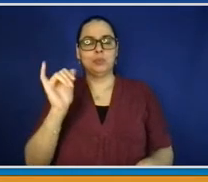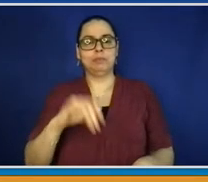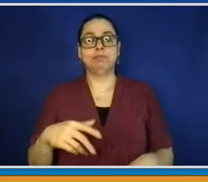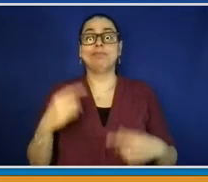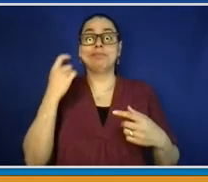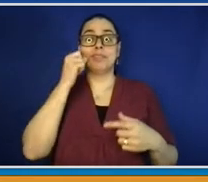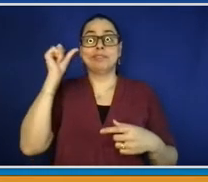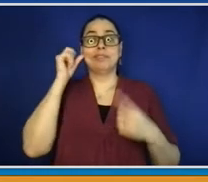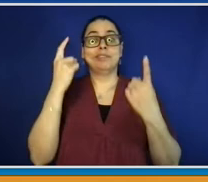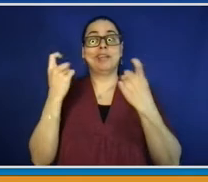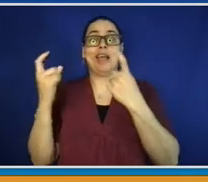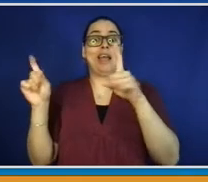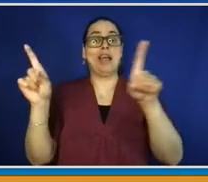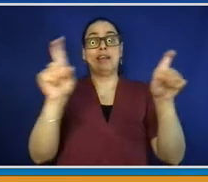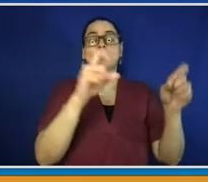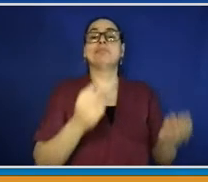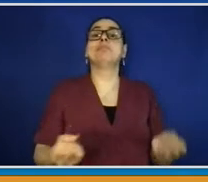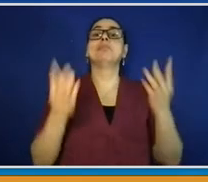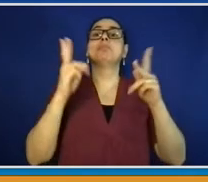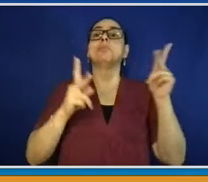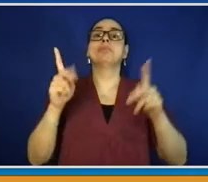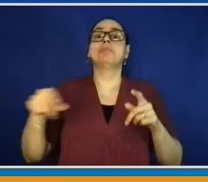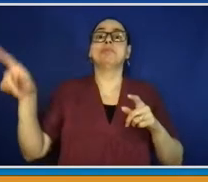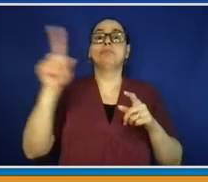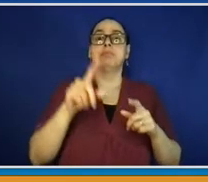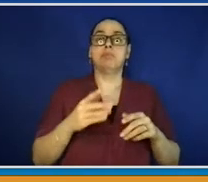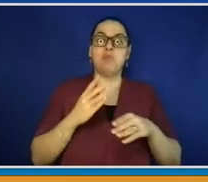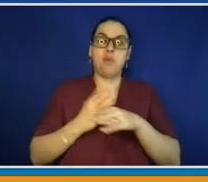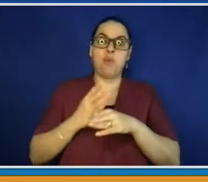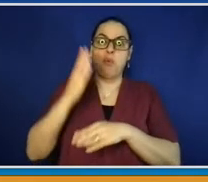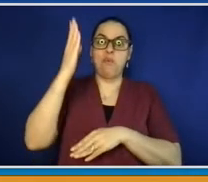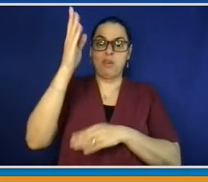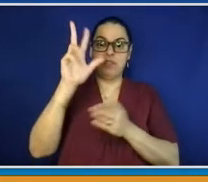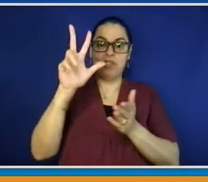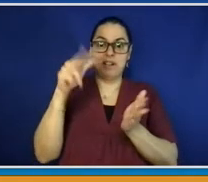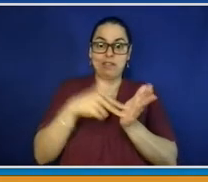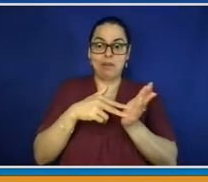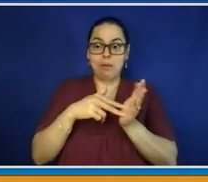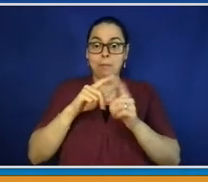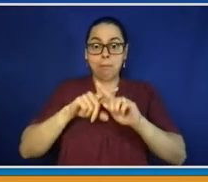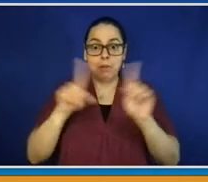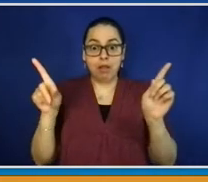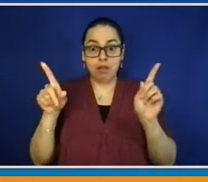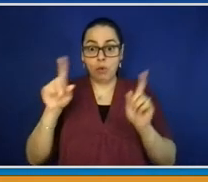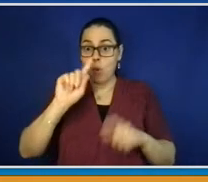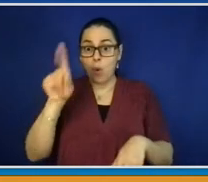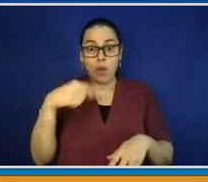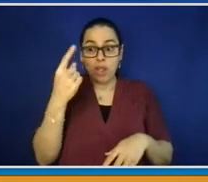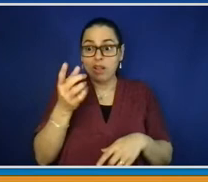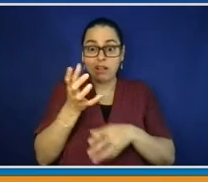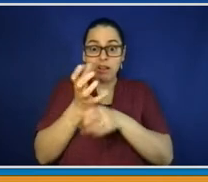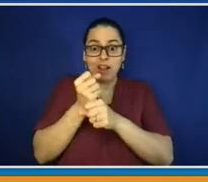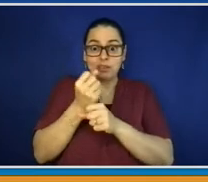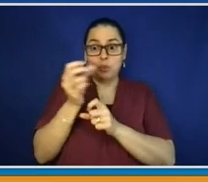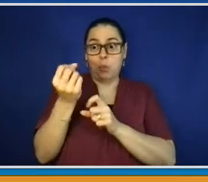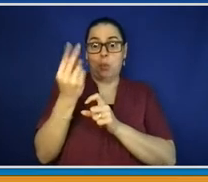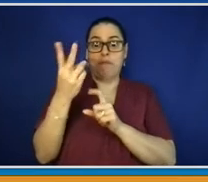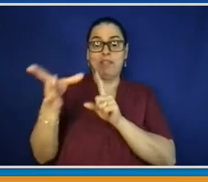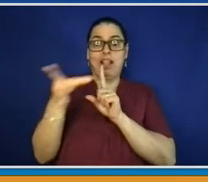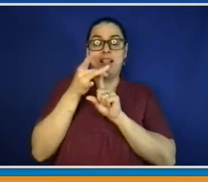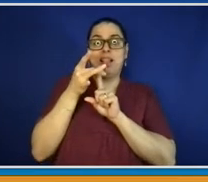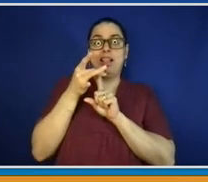12 tested positive for COVID. So that means 3,124 people who tested out of 3